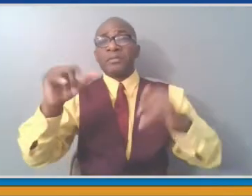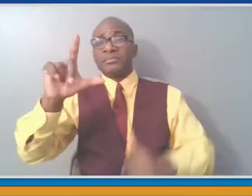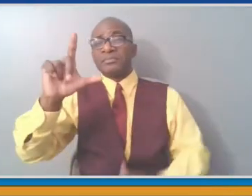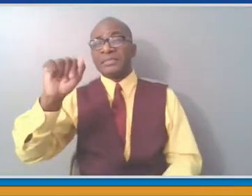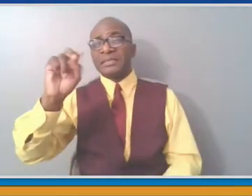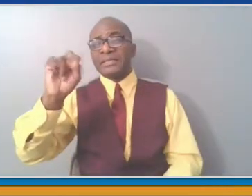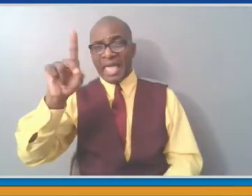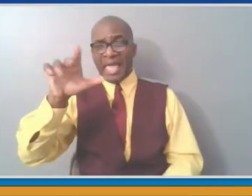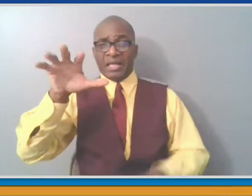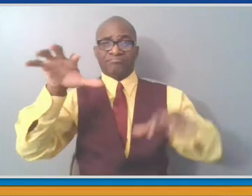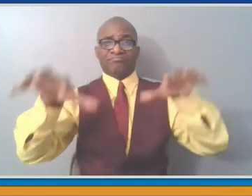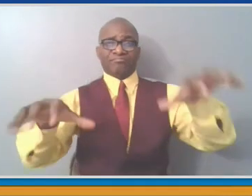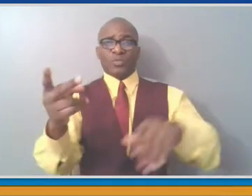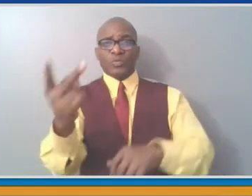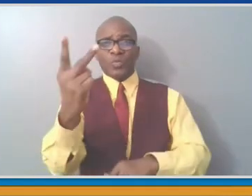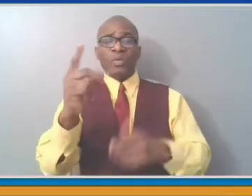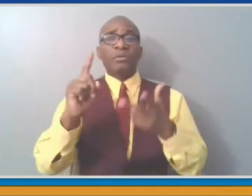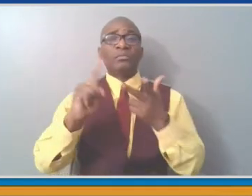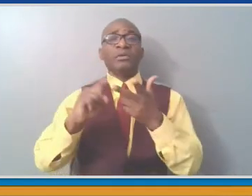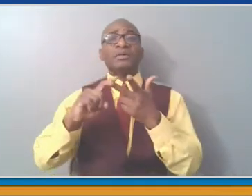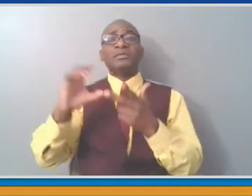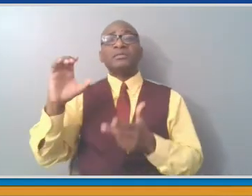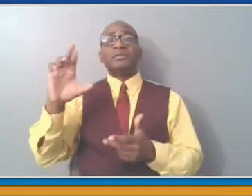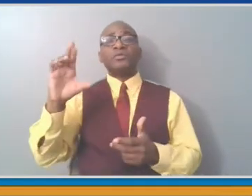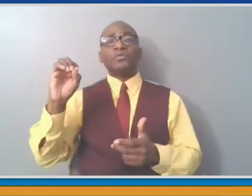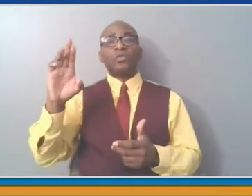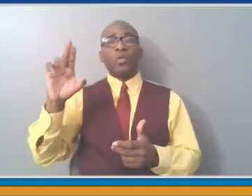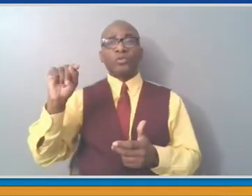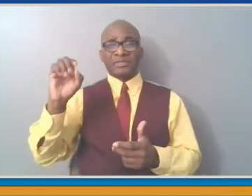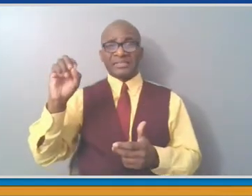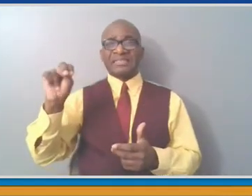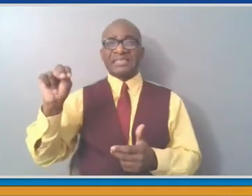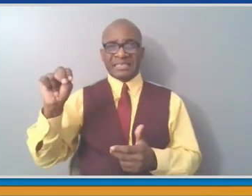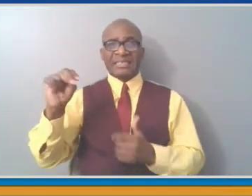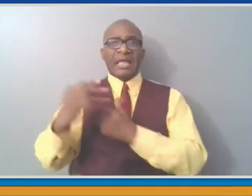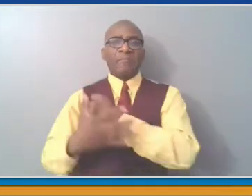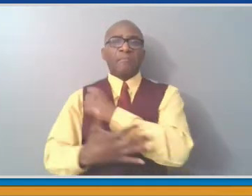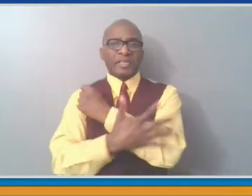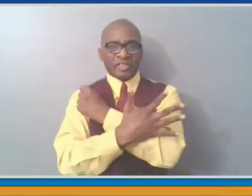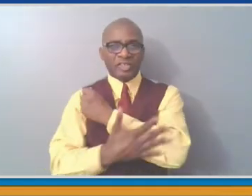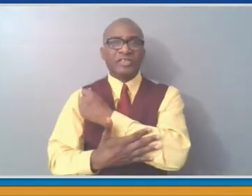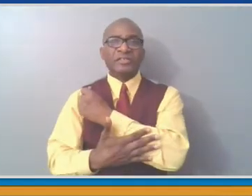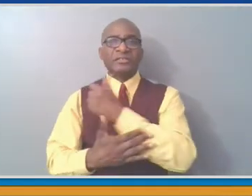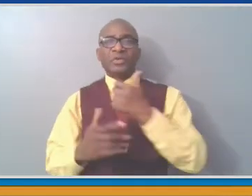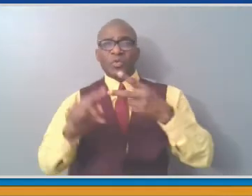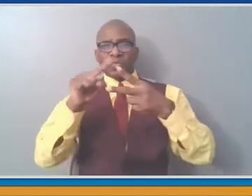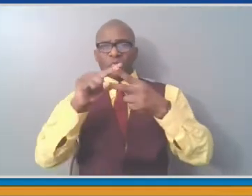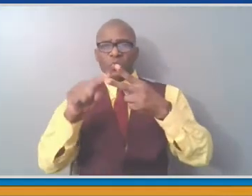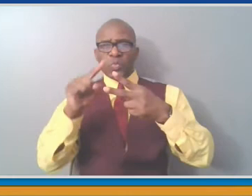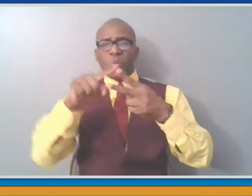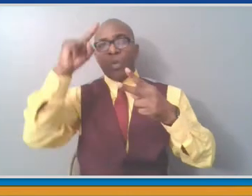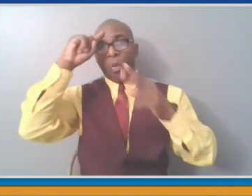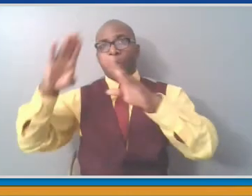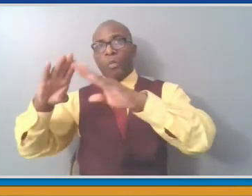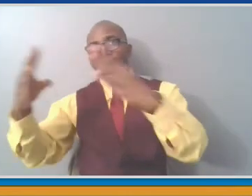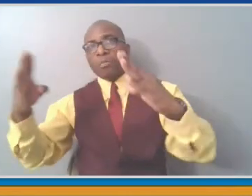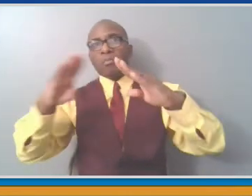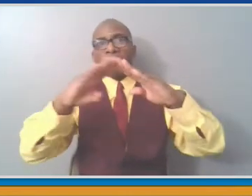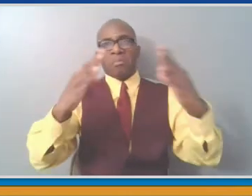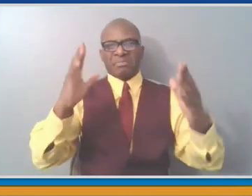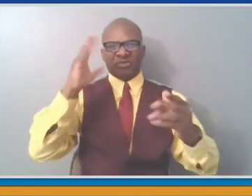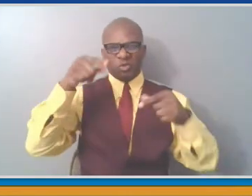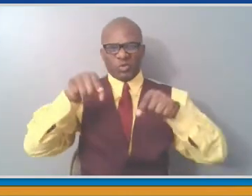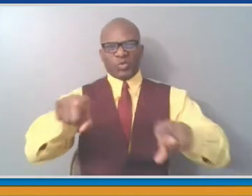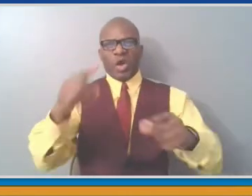would mean Friday, Saturday, and Sunday. And they will stay open for weekends from that point through the month of June until they